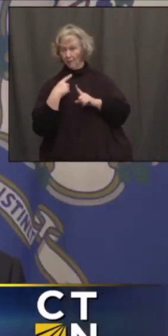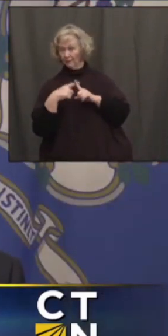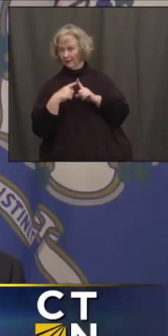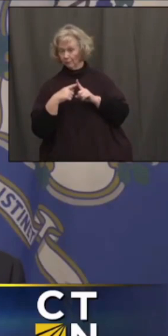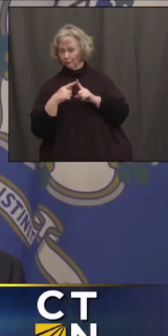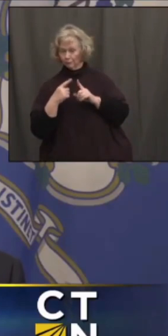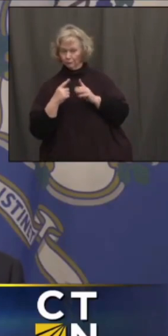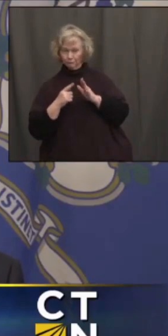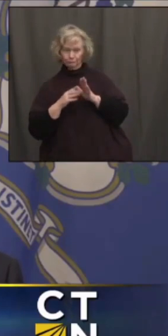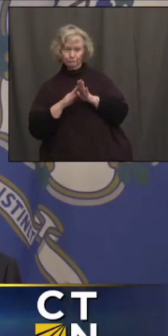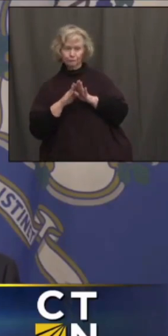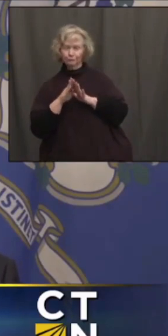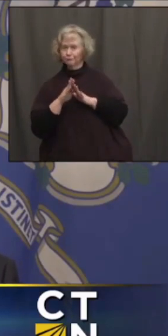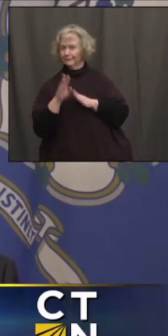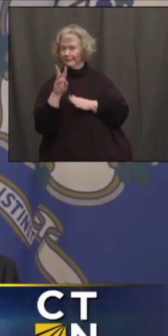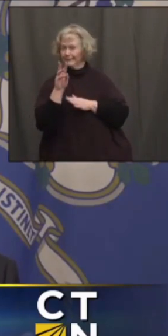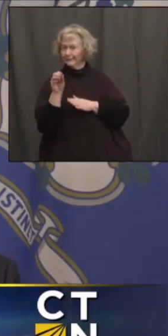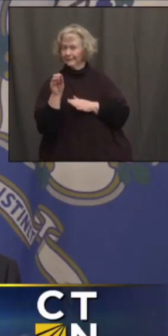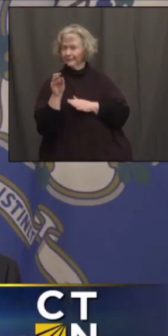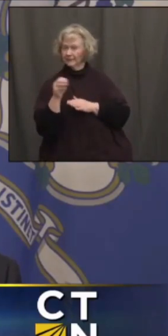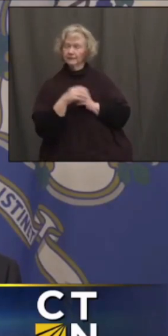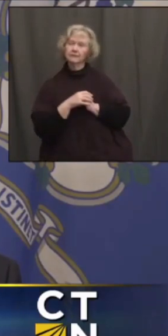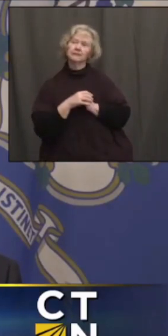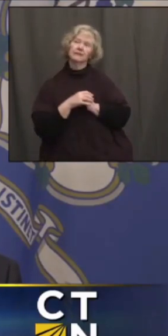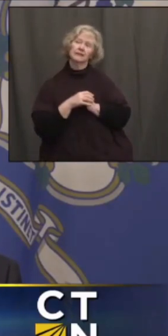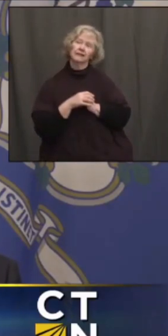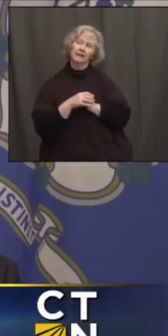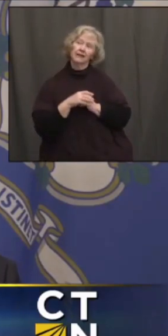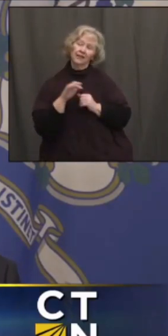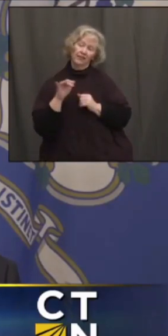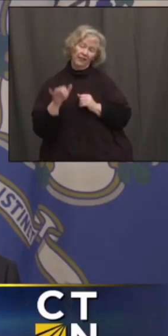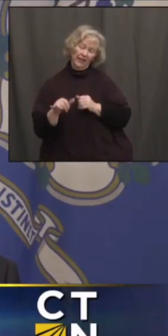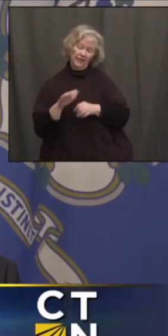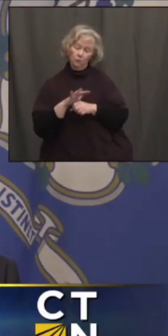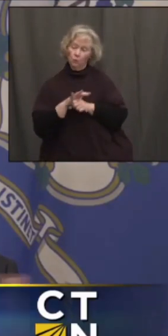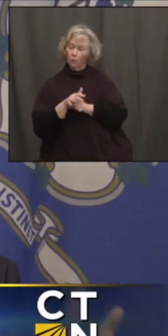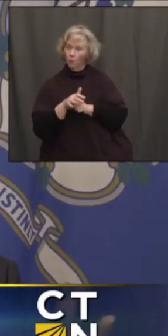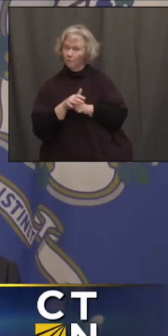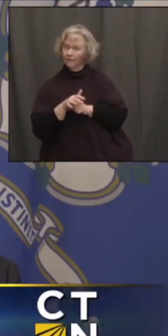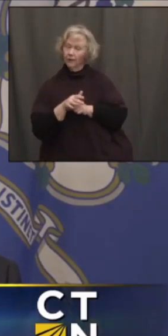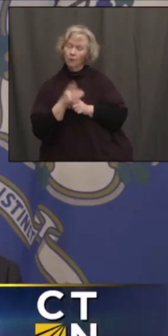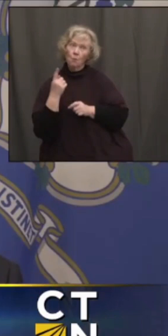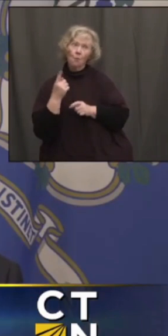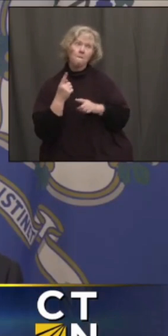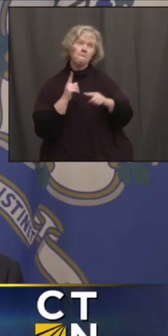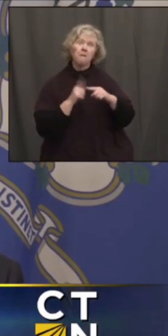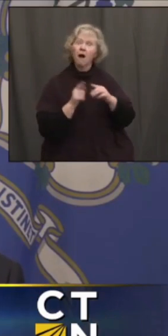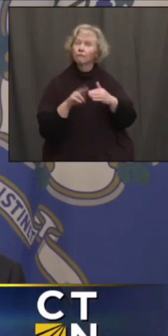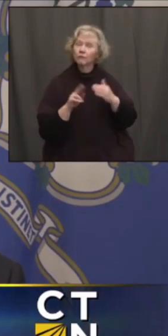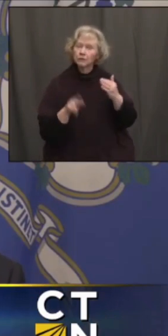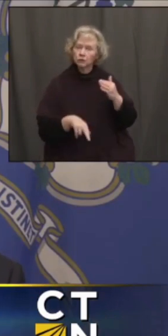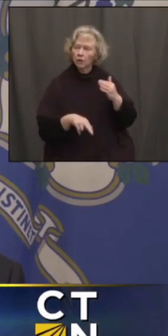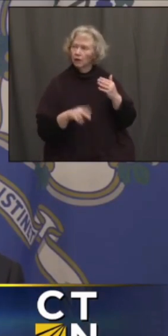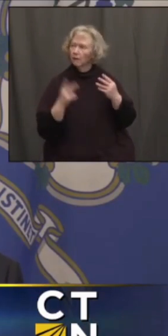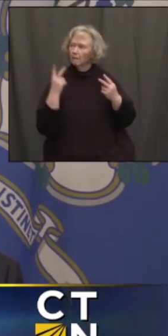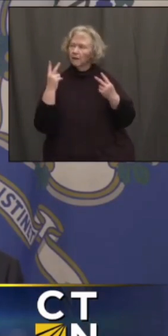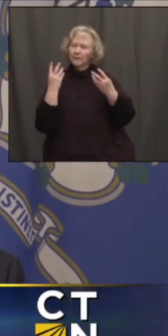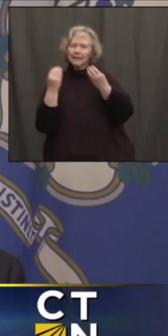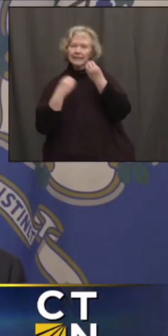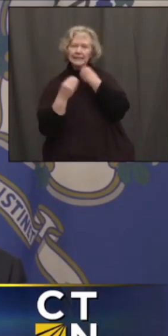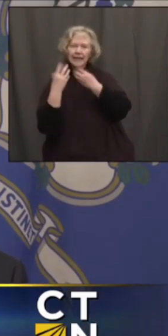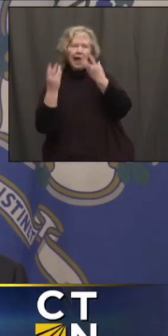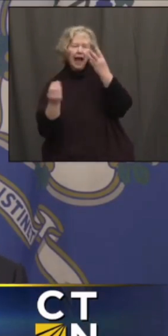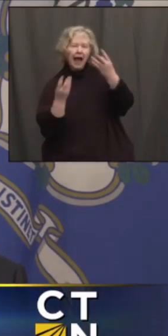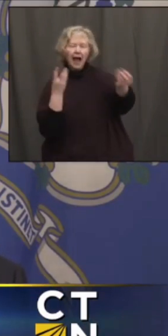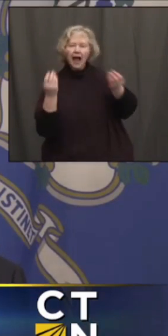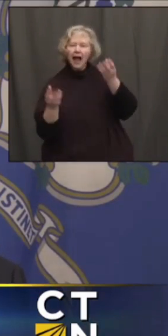60s. And I think one of the silver linings of this COVID cloud is we've seen what outdoor dining means. It means